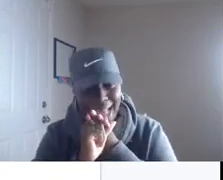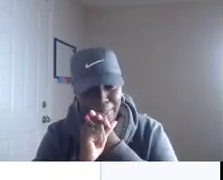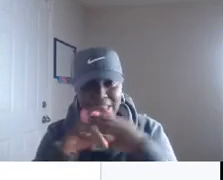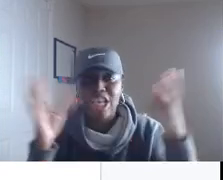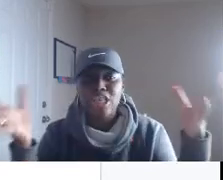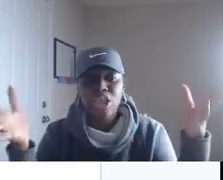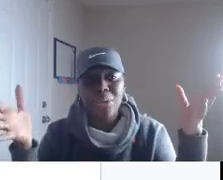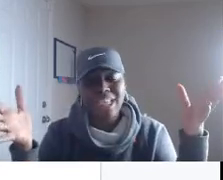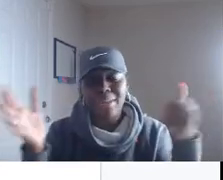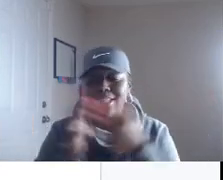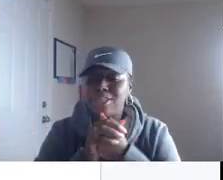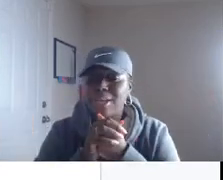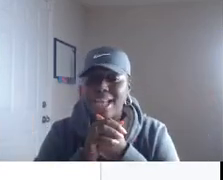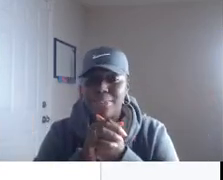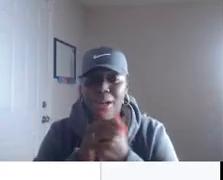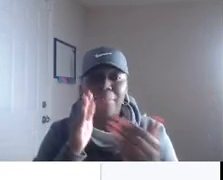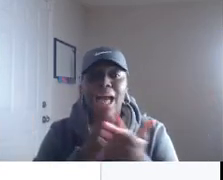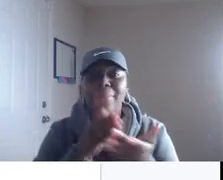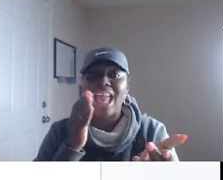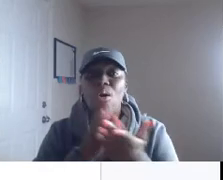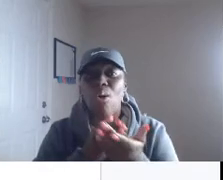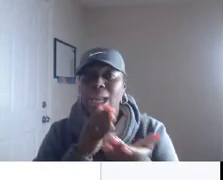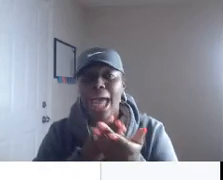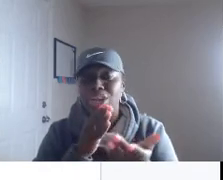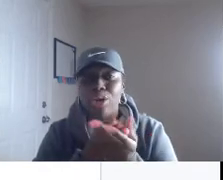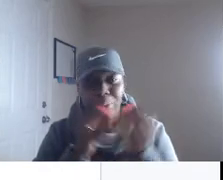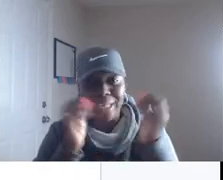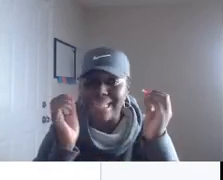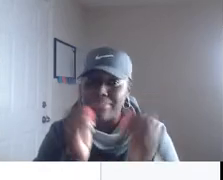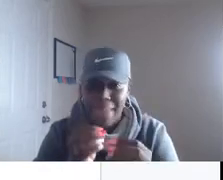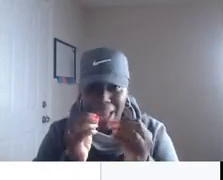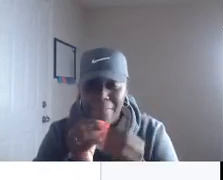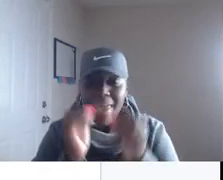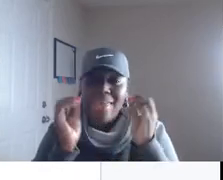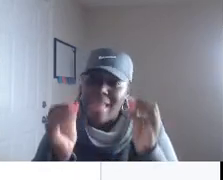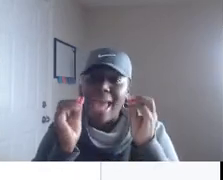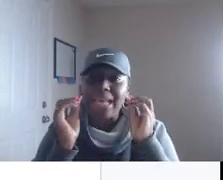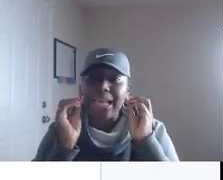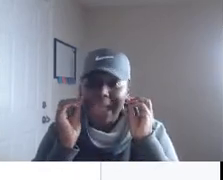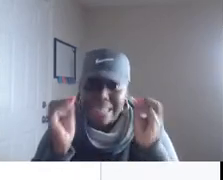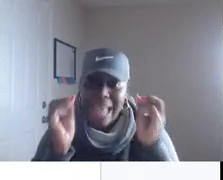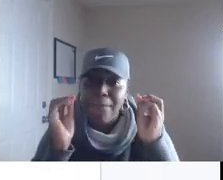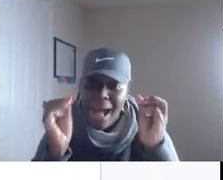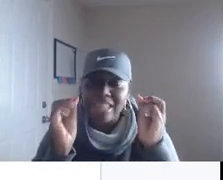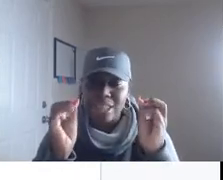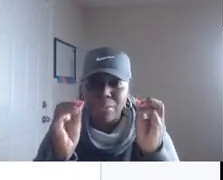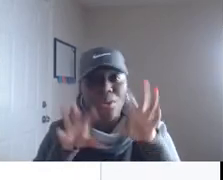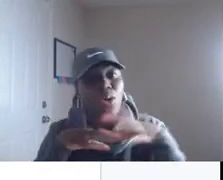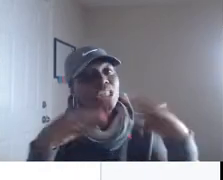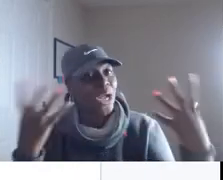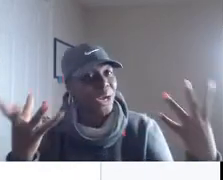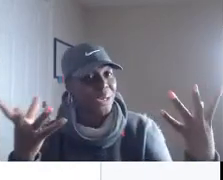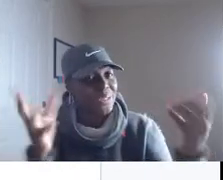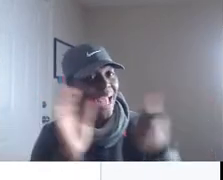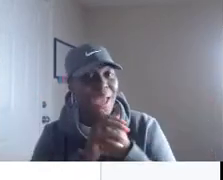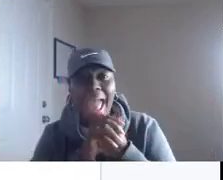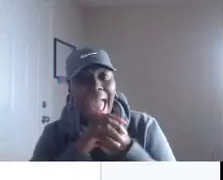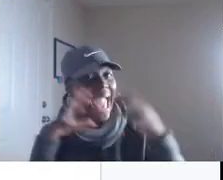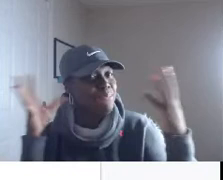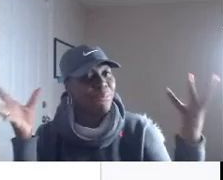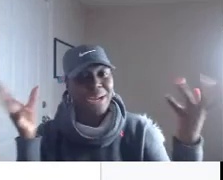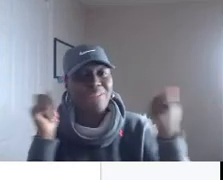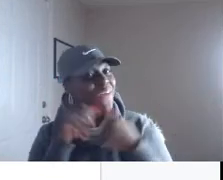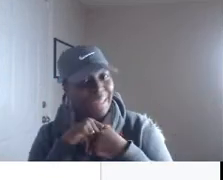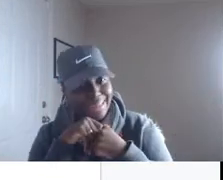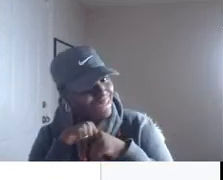gang in the comments so i want to come in and talk to you guys about becoming a online notary yes ma'am that is a possible or serves hey